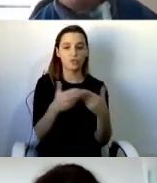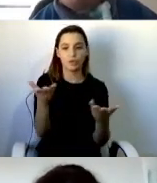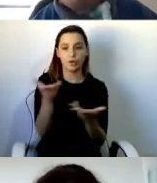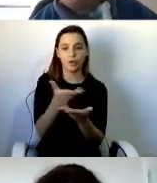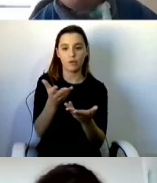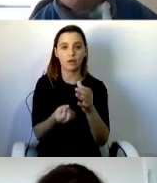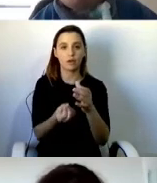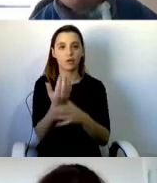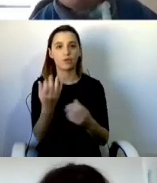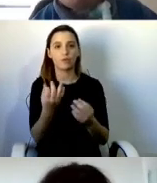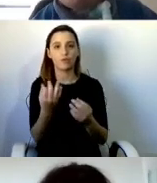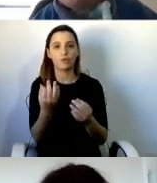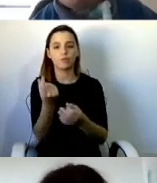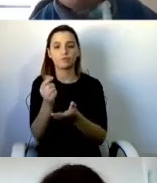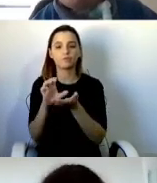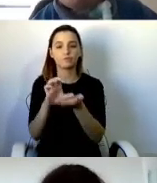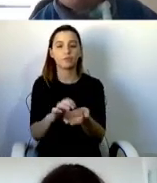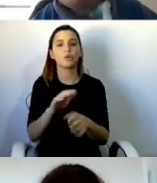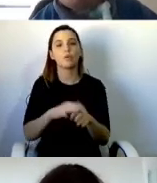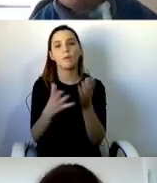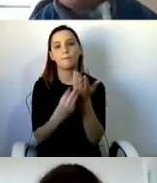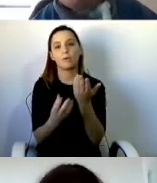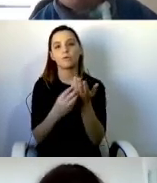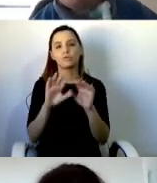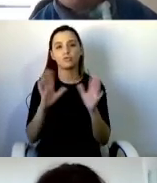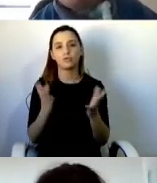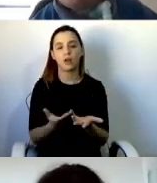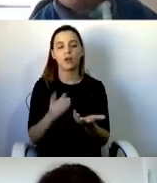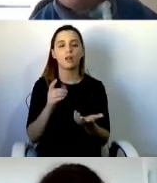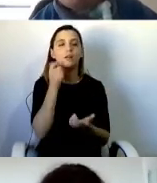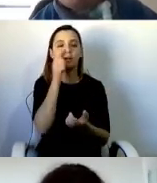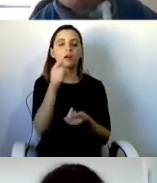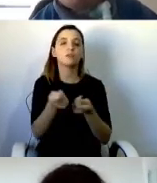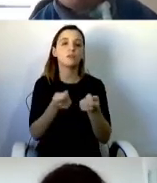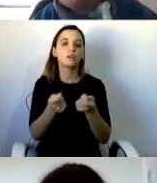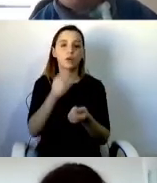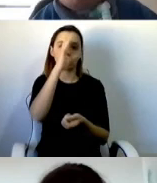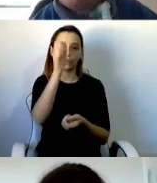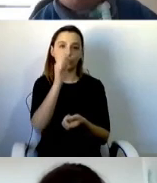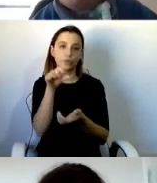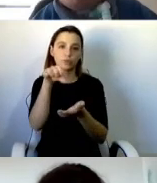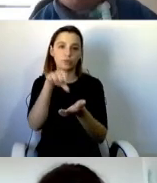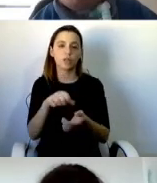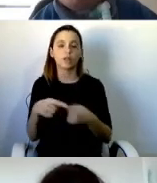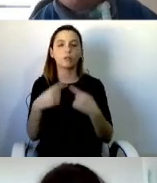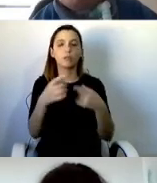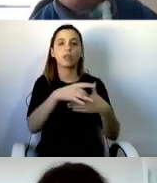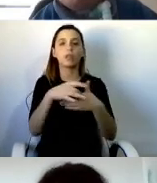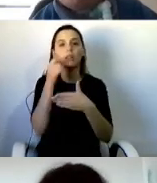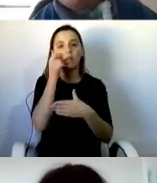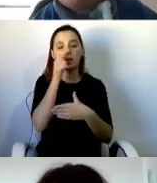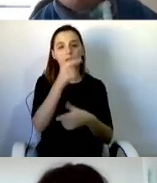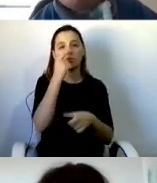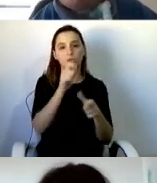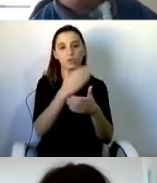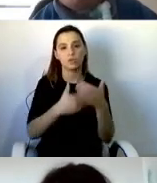general taxation, managed by central government, led by disabled people, and delivered locally in